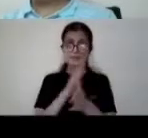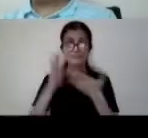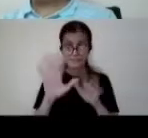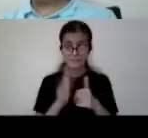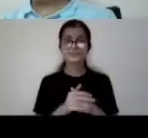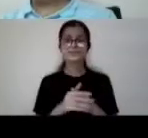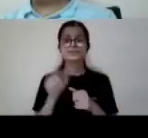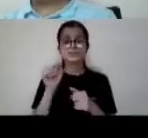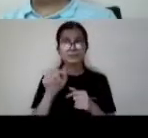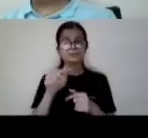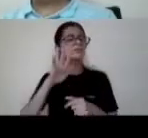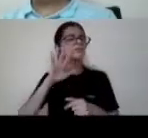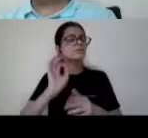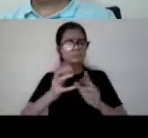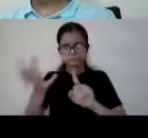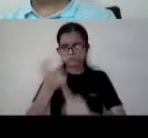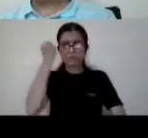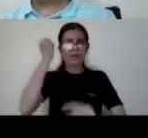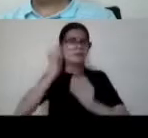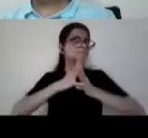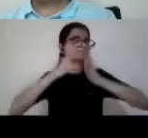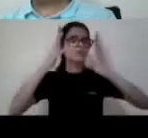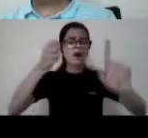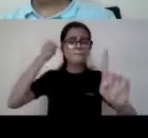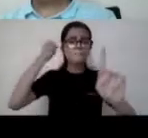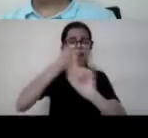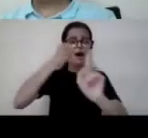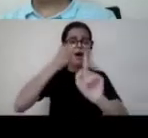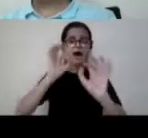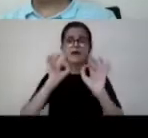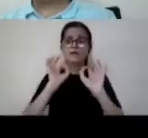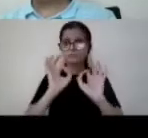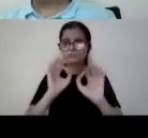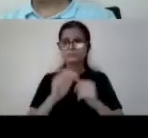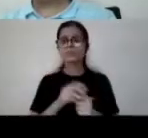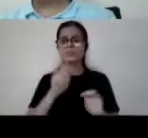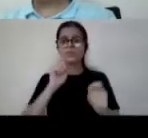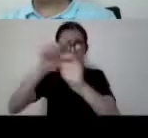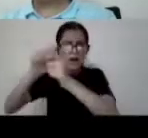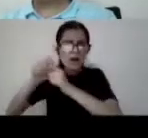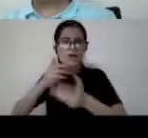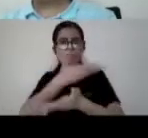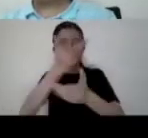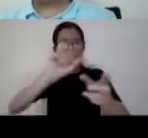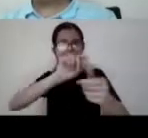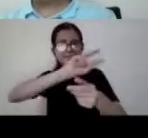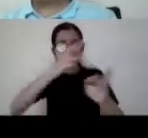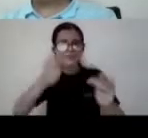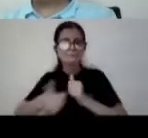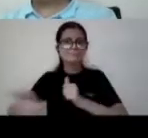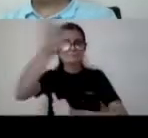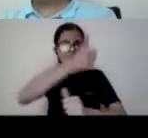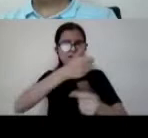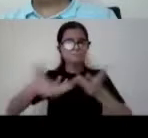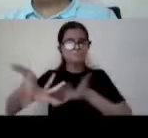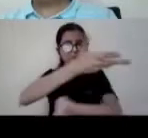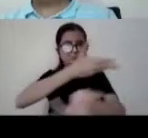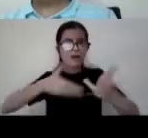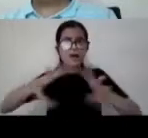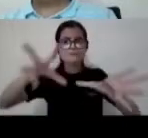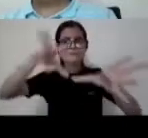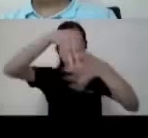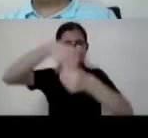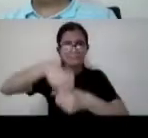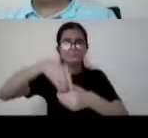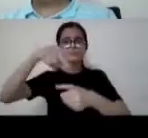very very big achievements and the impact of the work of all stakeholders coming together under daisy forum of india